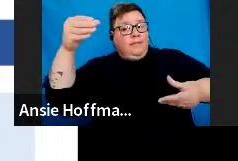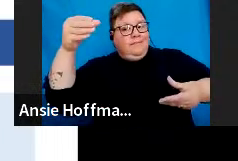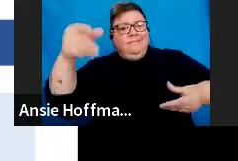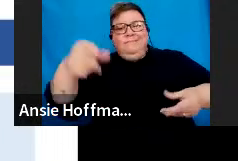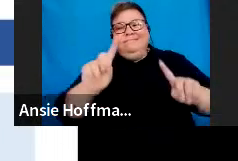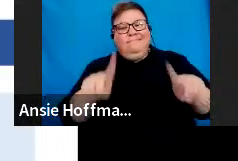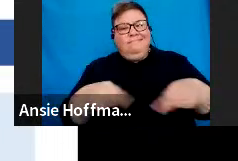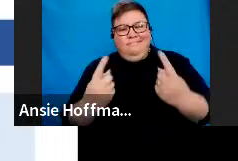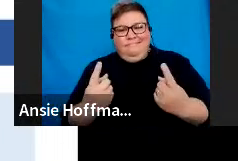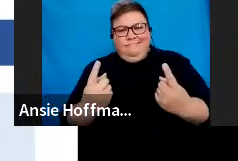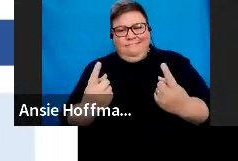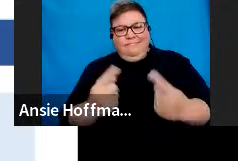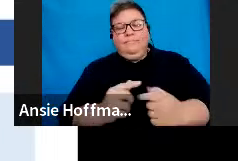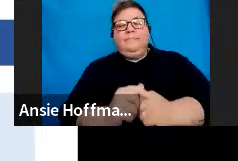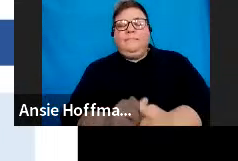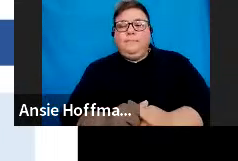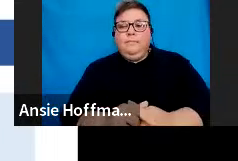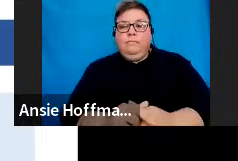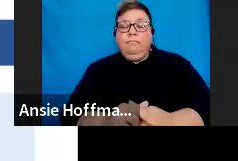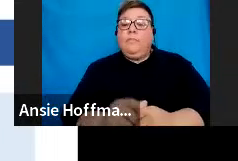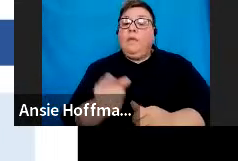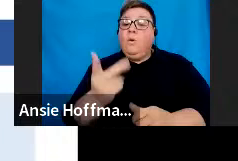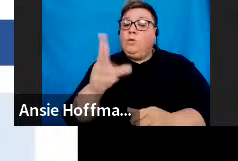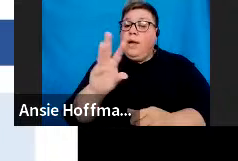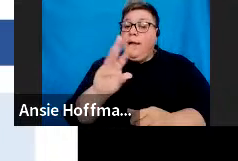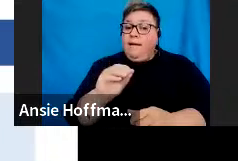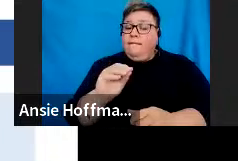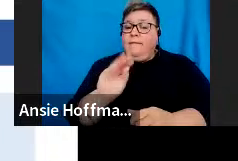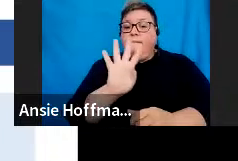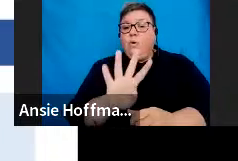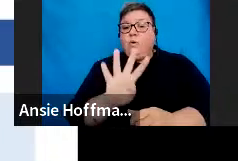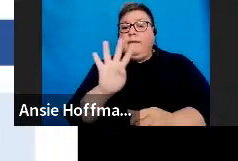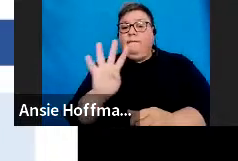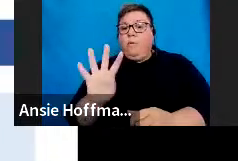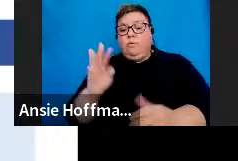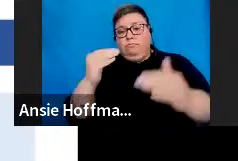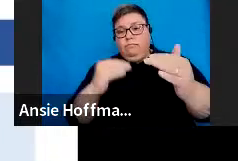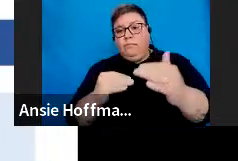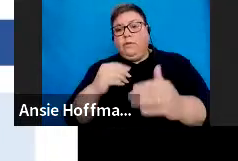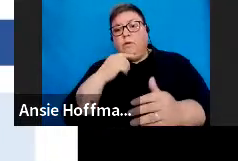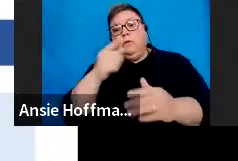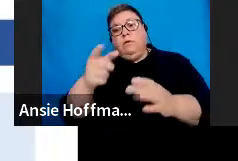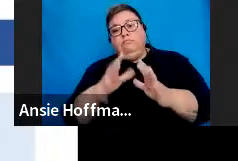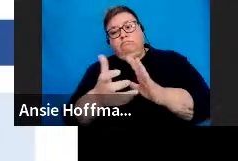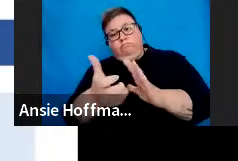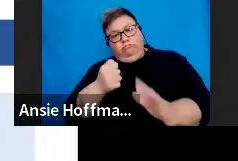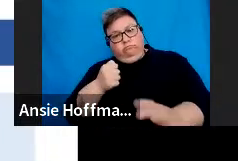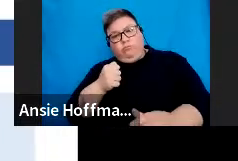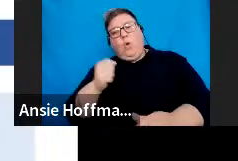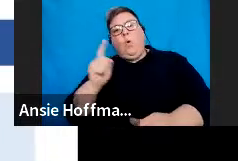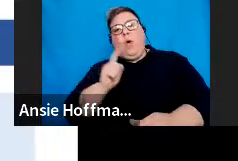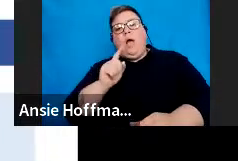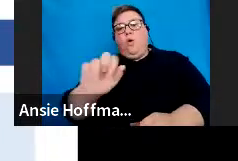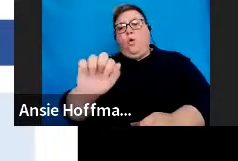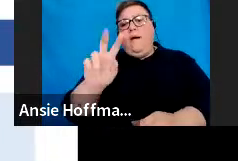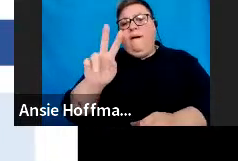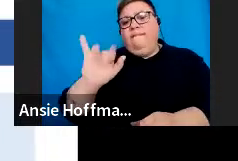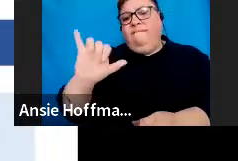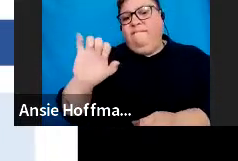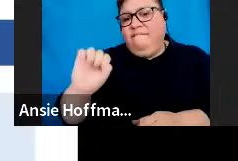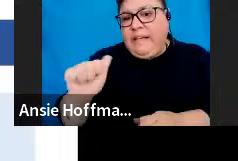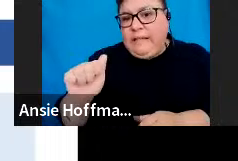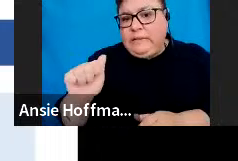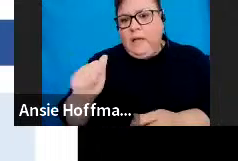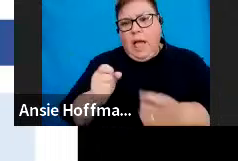request. And then we've also got 44, where it says there withdrawal due to a visa expiry. Again, on e-filing